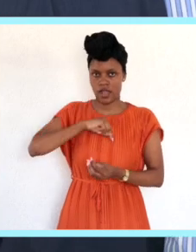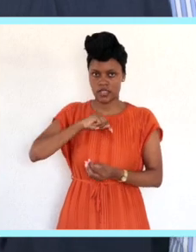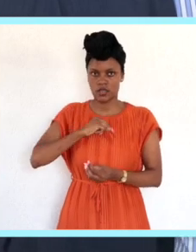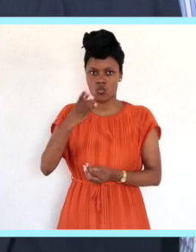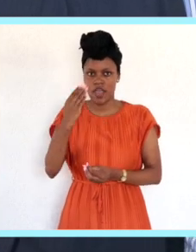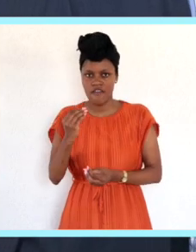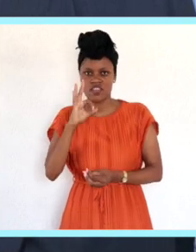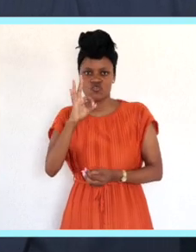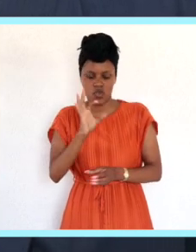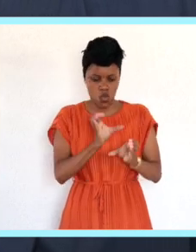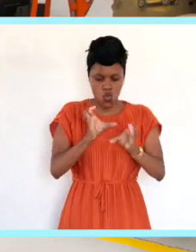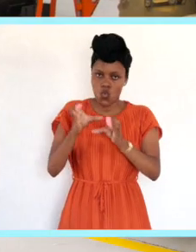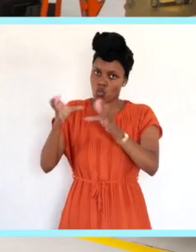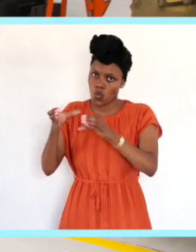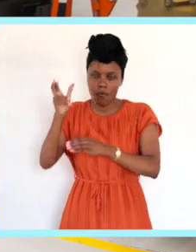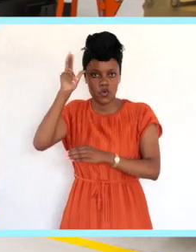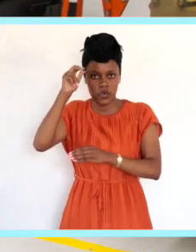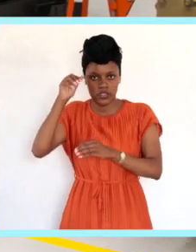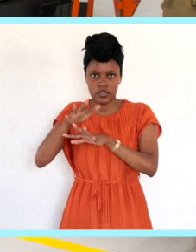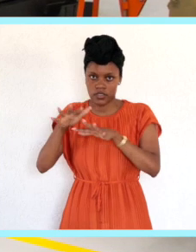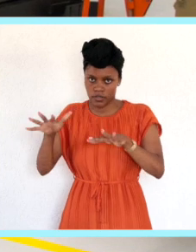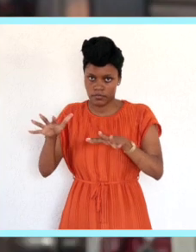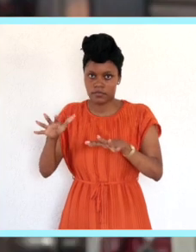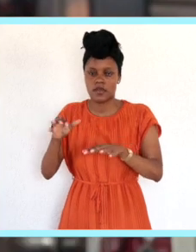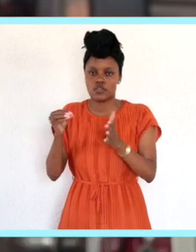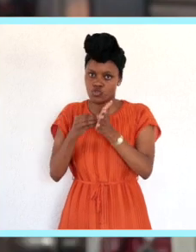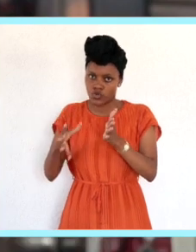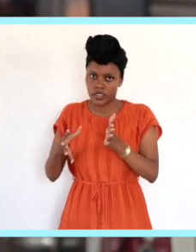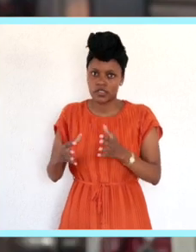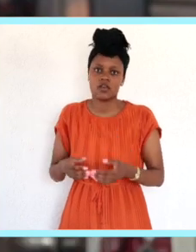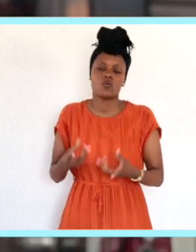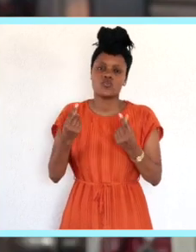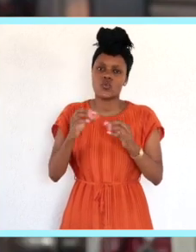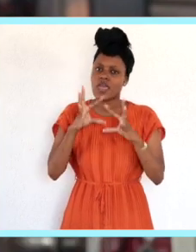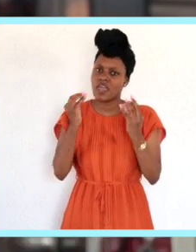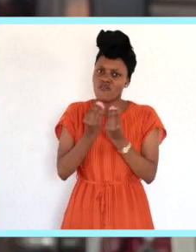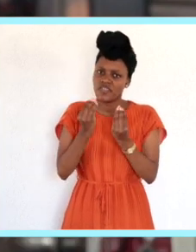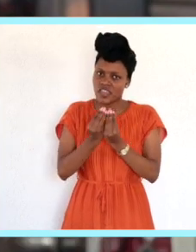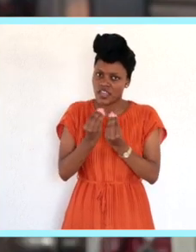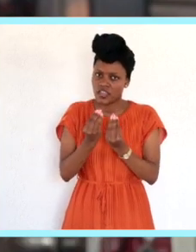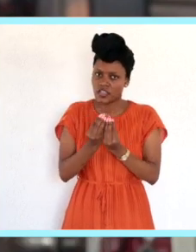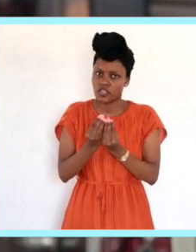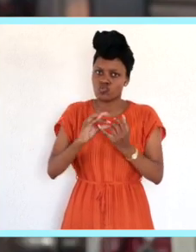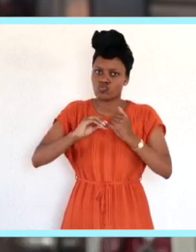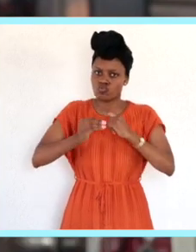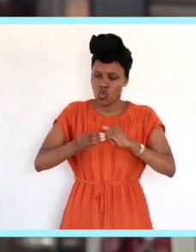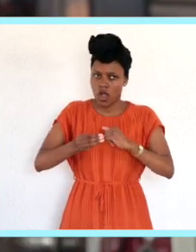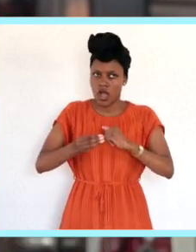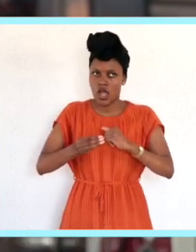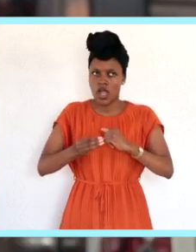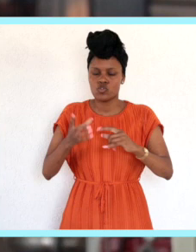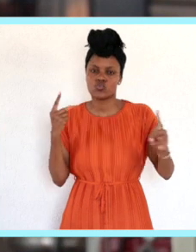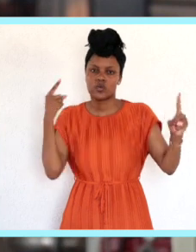We've had so far three graduating cohorts and as Cummins, we've done everything in our power to absorb